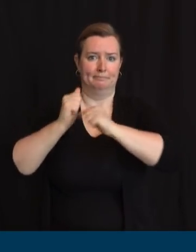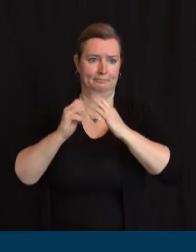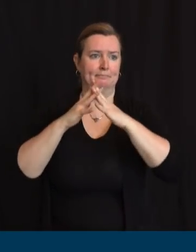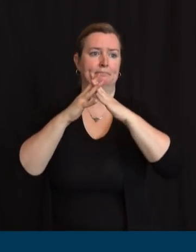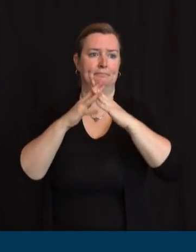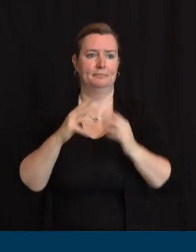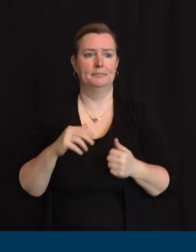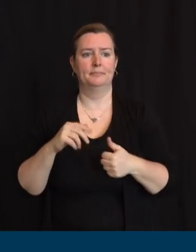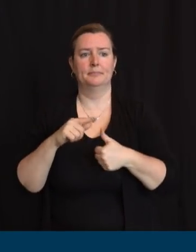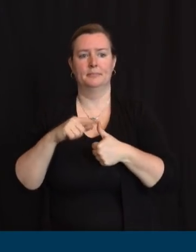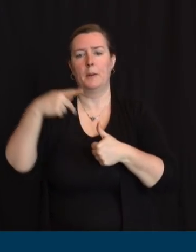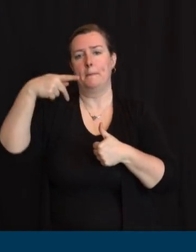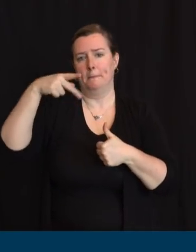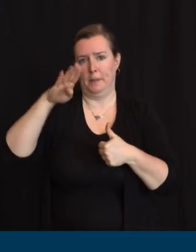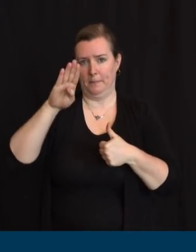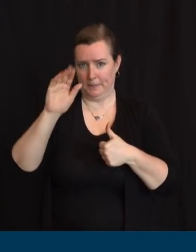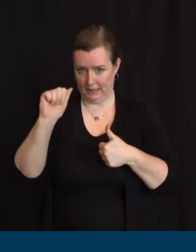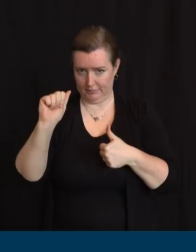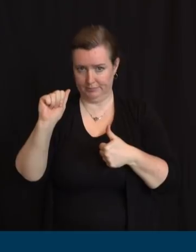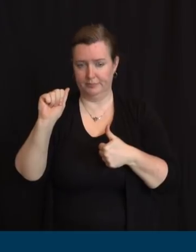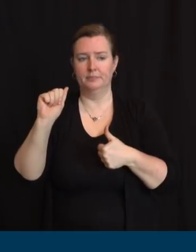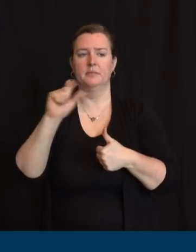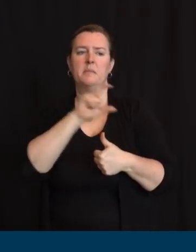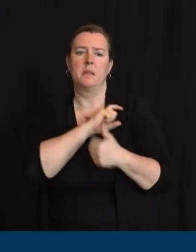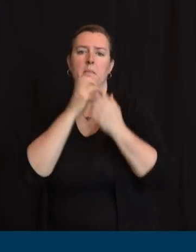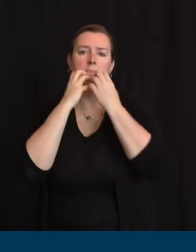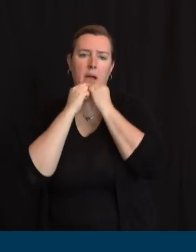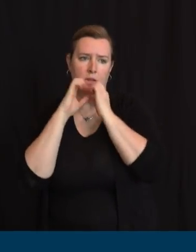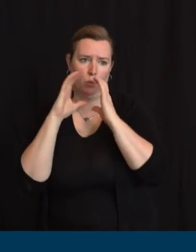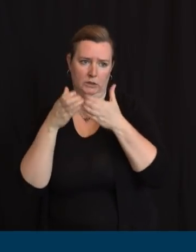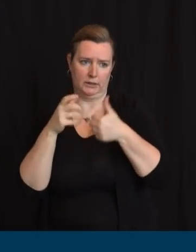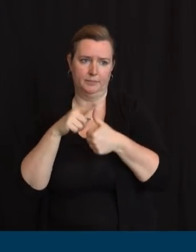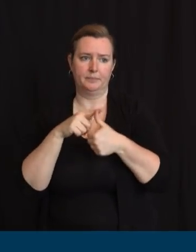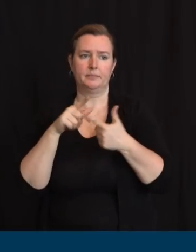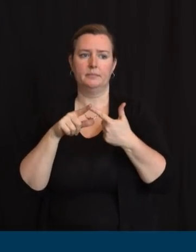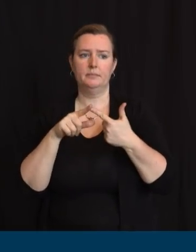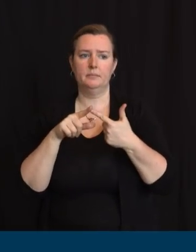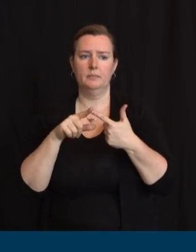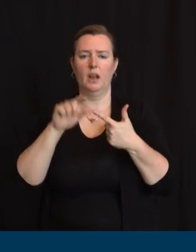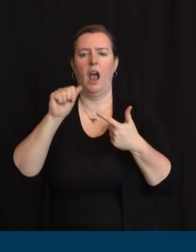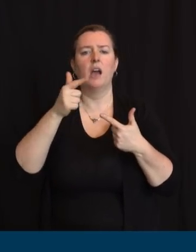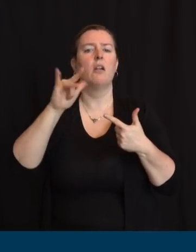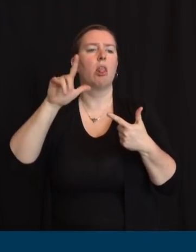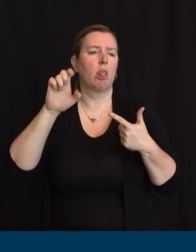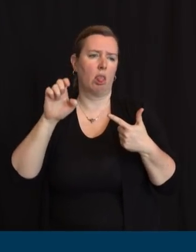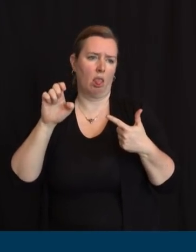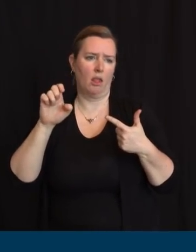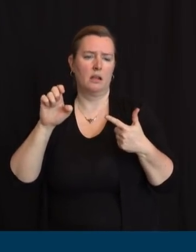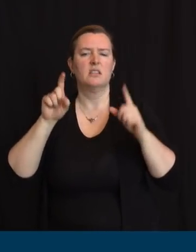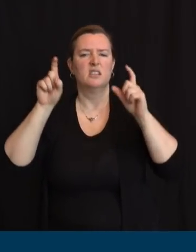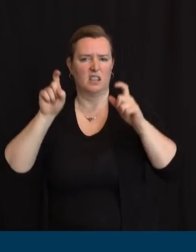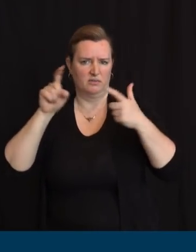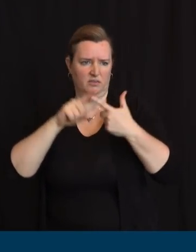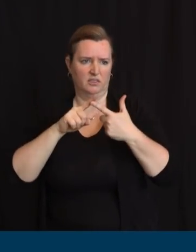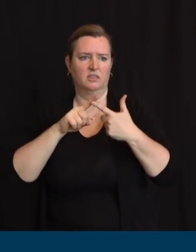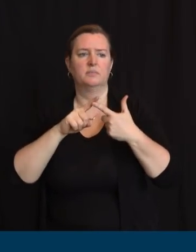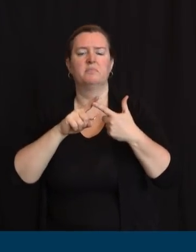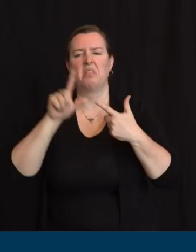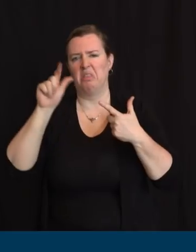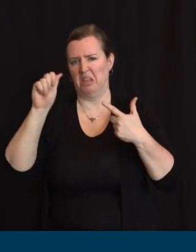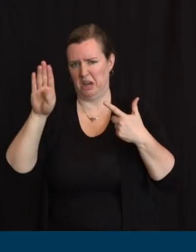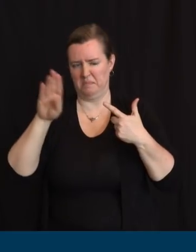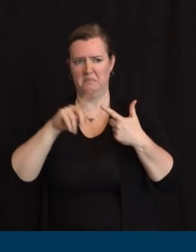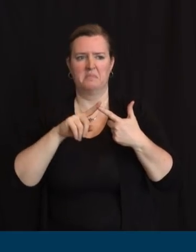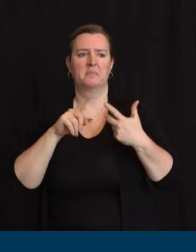has opened multiple appointments-only drive-through testing sites for both career and volunteer